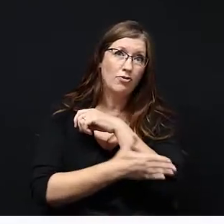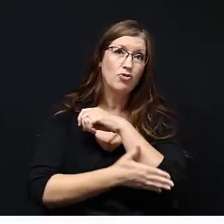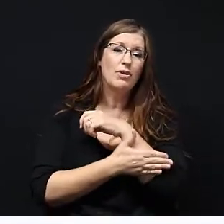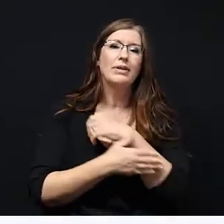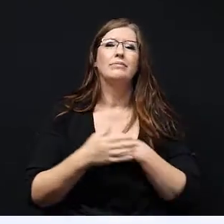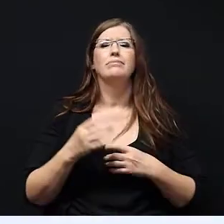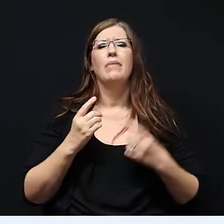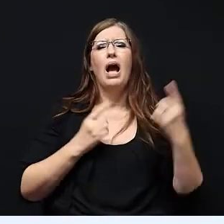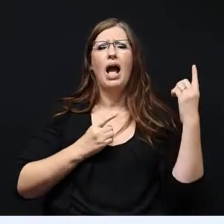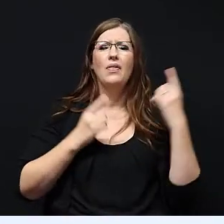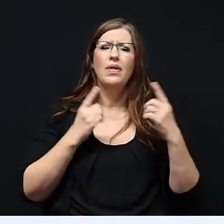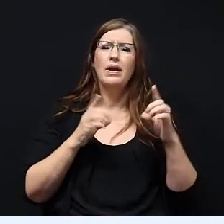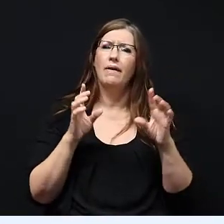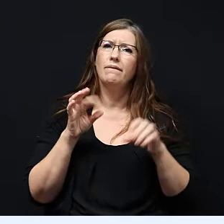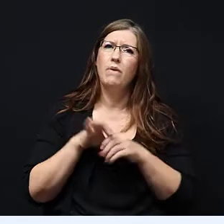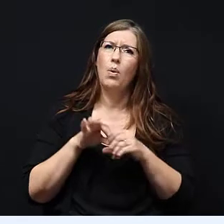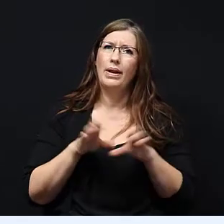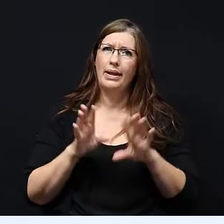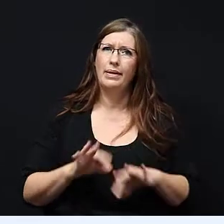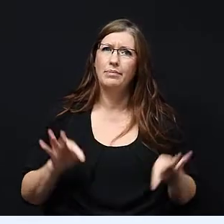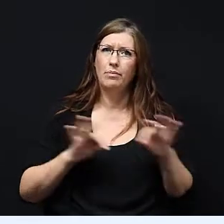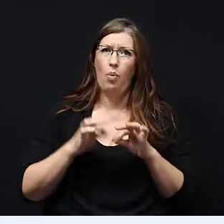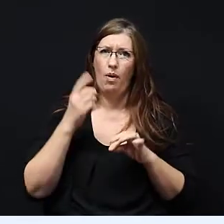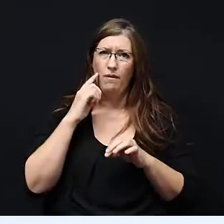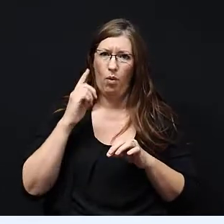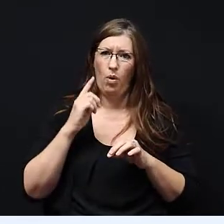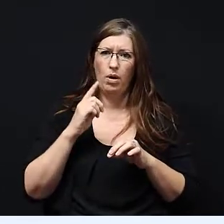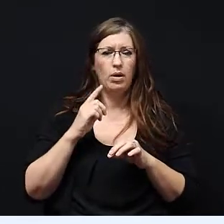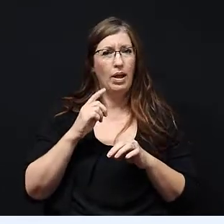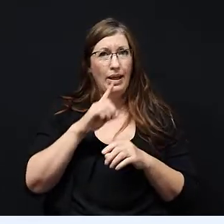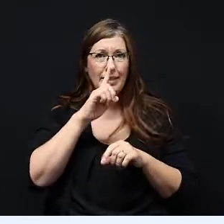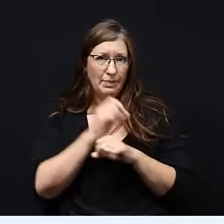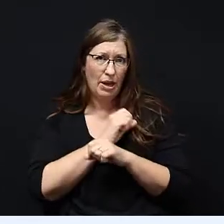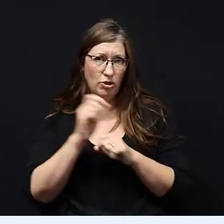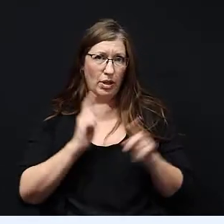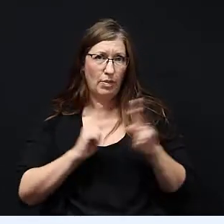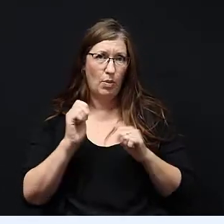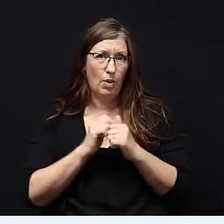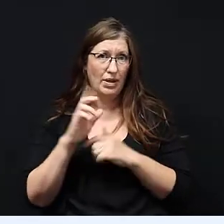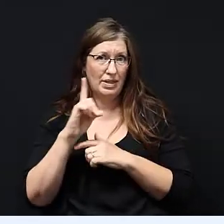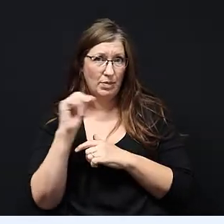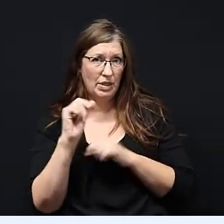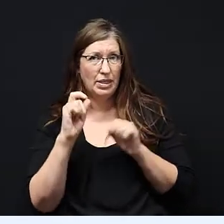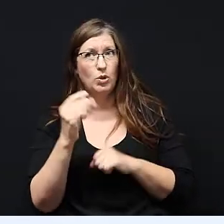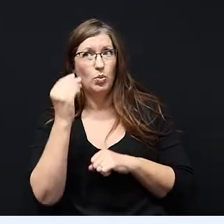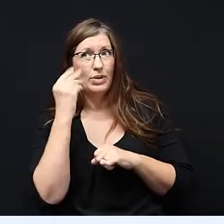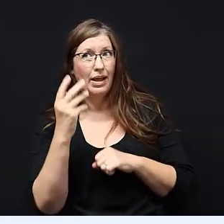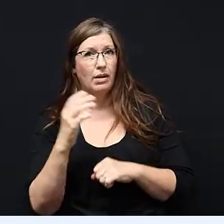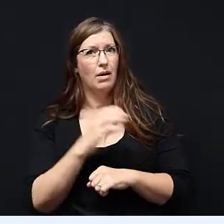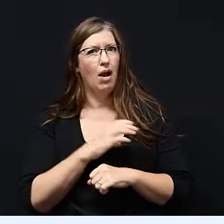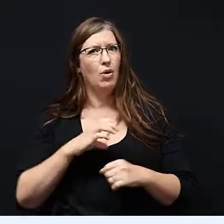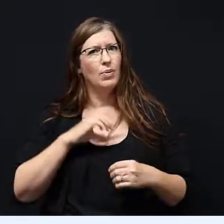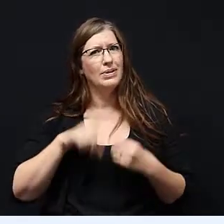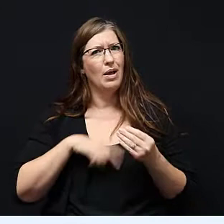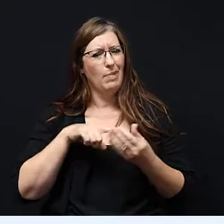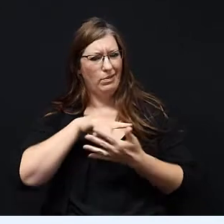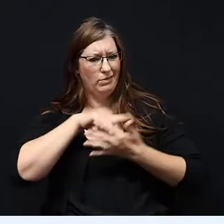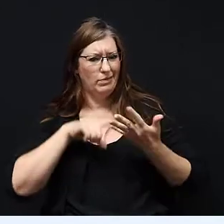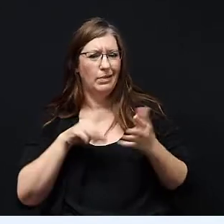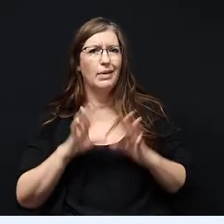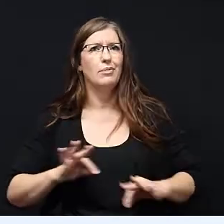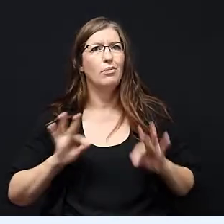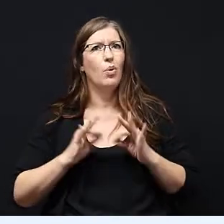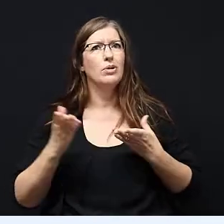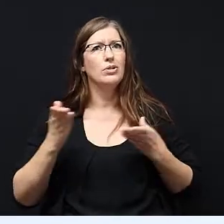country. I think voting is important especially for people with disabilities because I think they need to tell Congress about what's